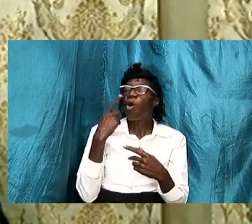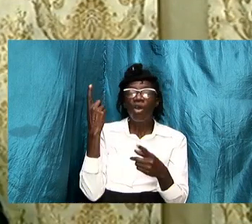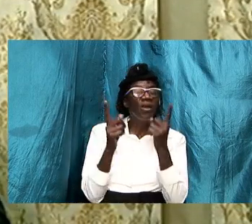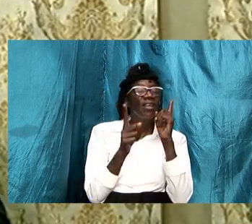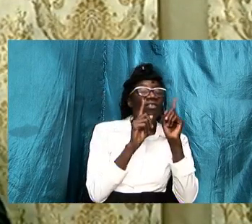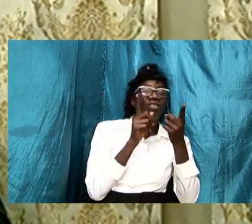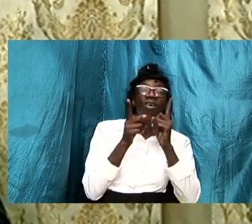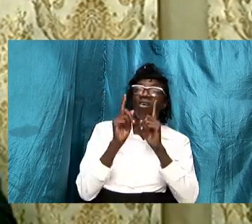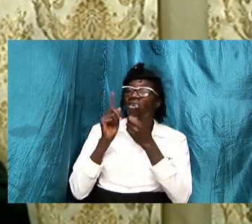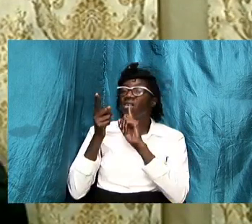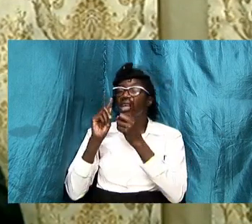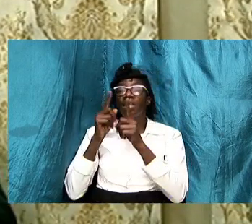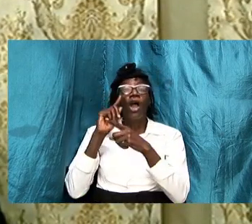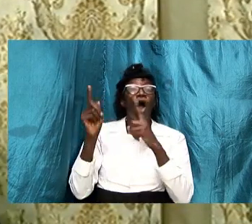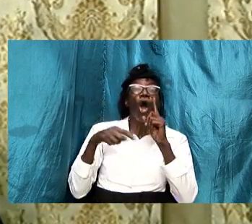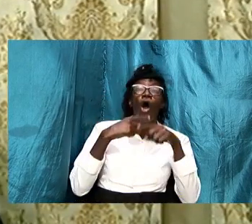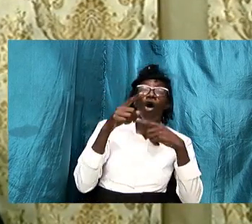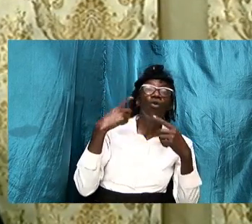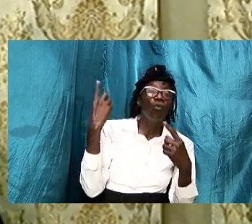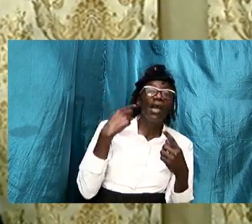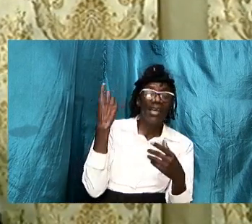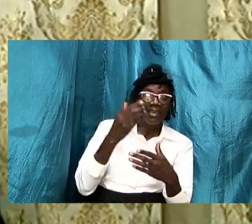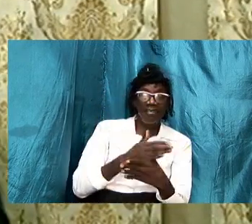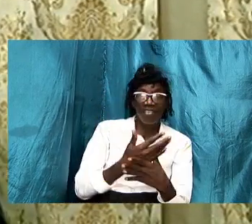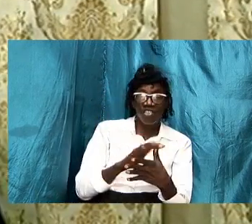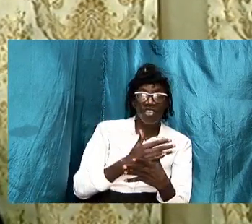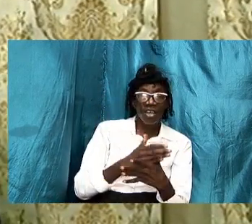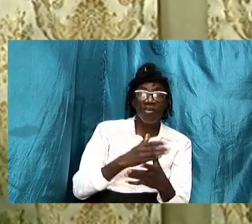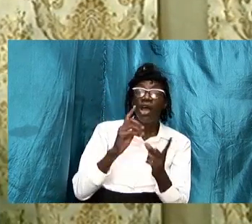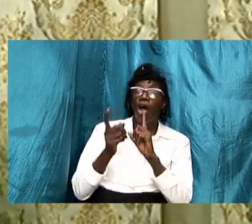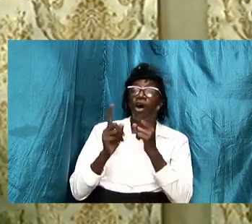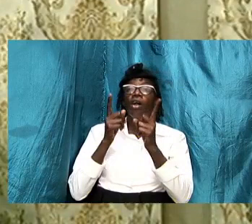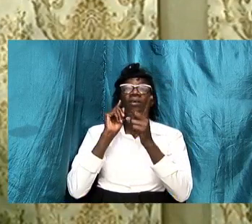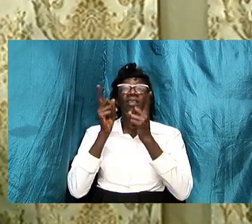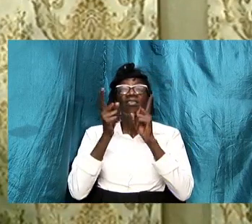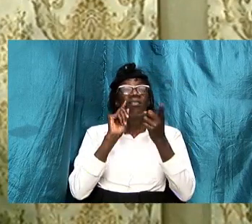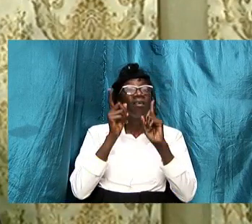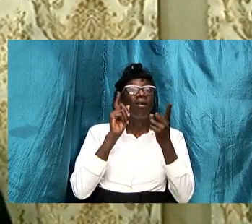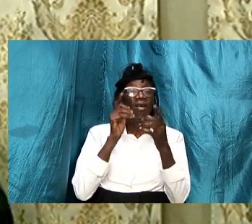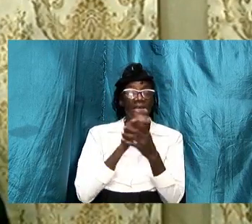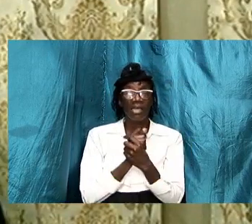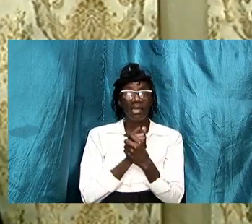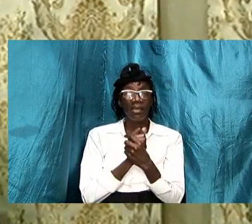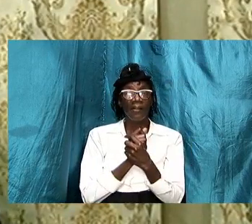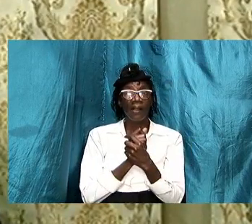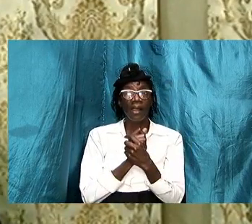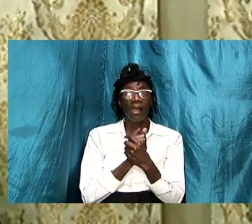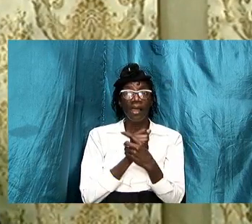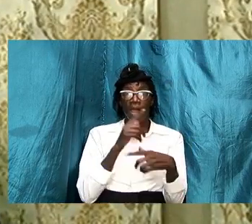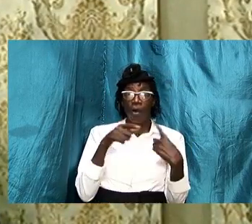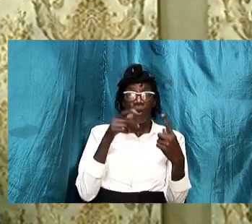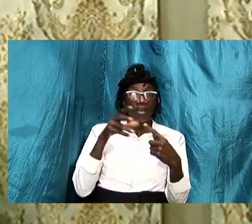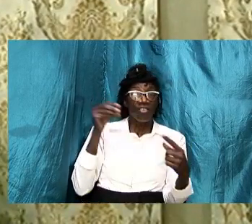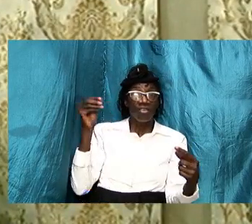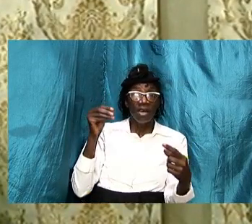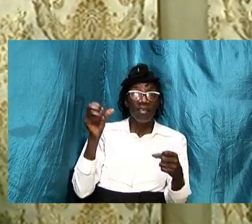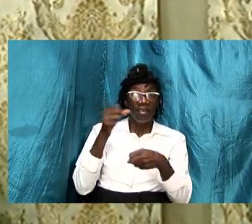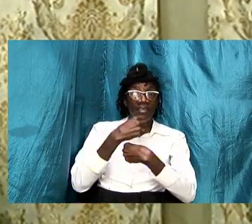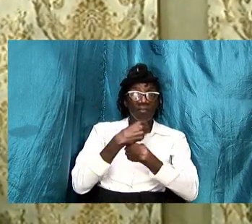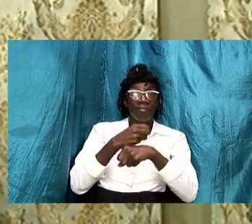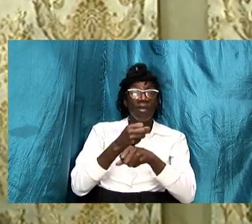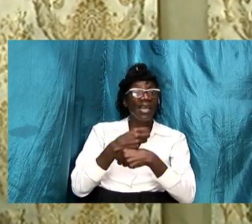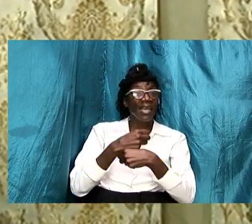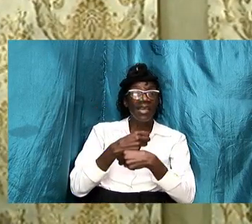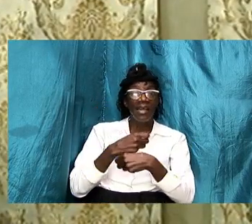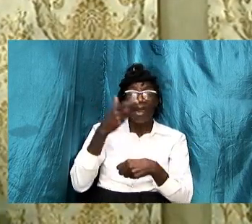always sharing there is always communication when decisions are to be made because it